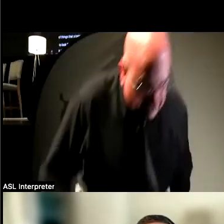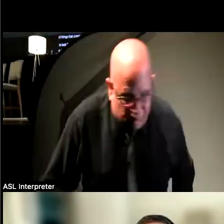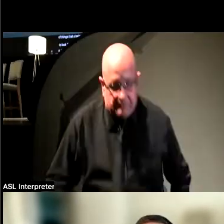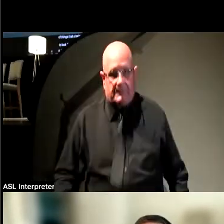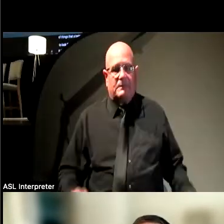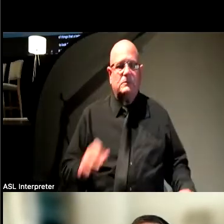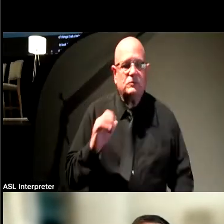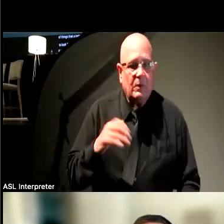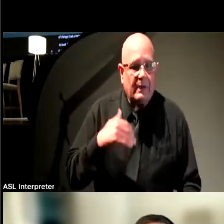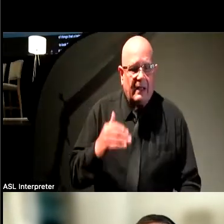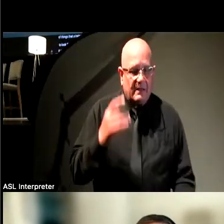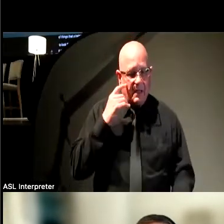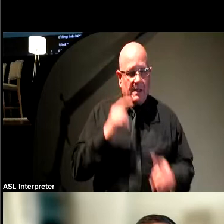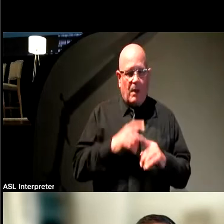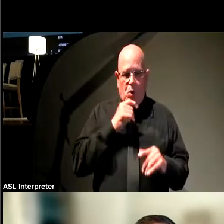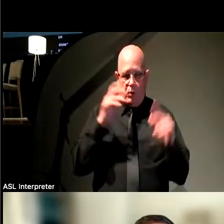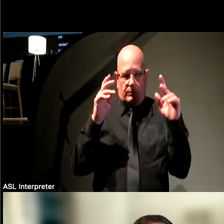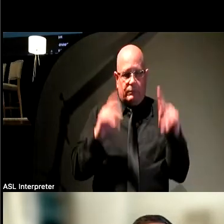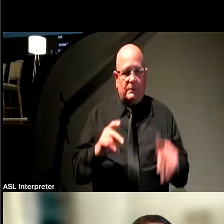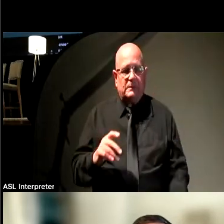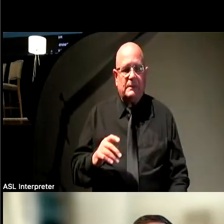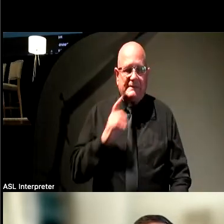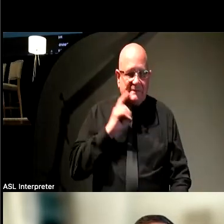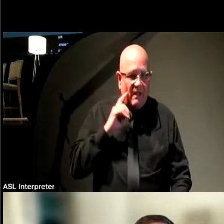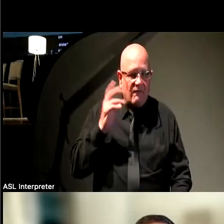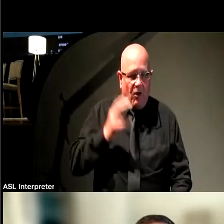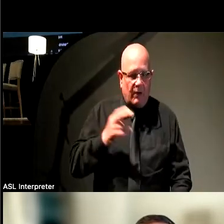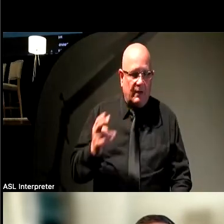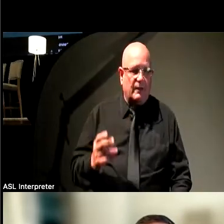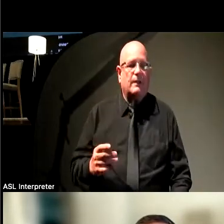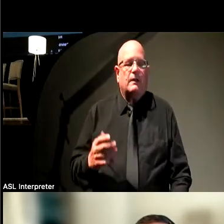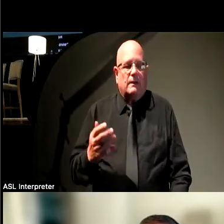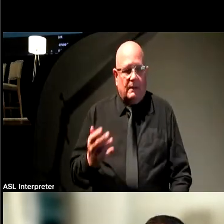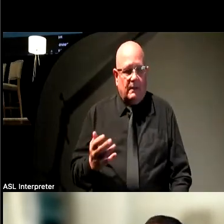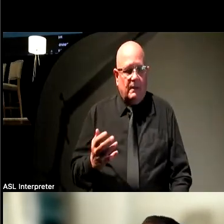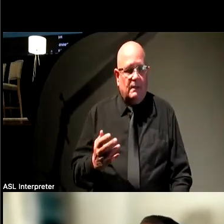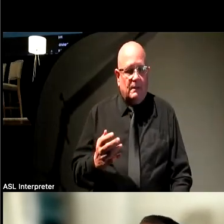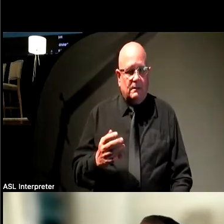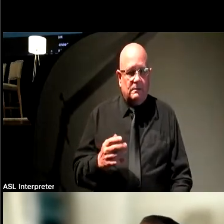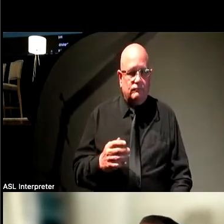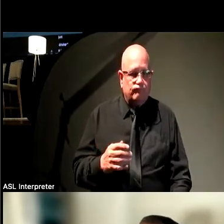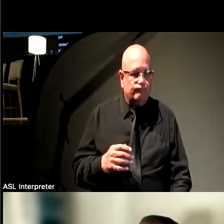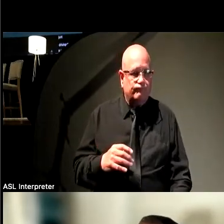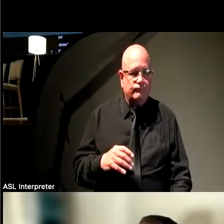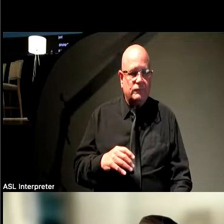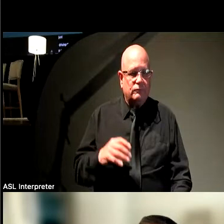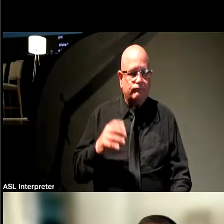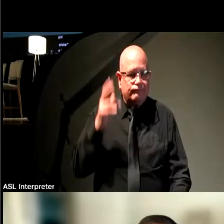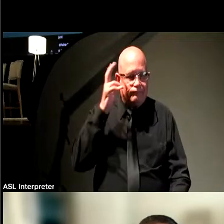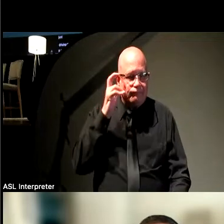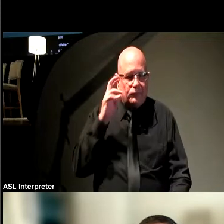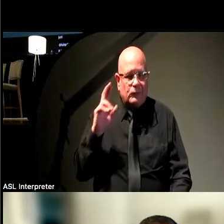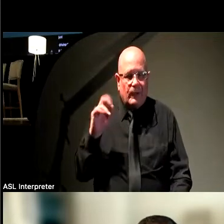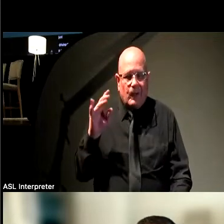So next, if we think about someone who is deaf or hard of hearing, I'll drop this link into the chat. should have it